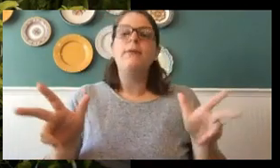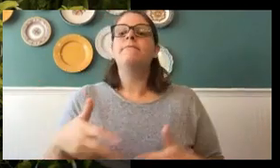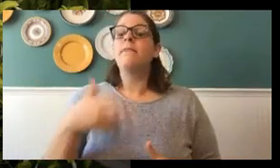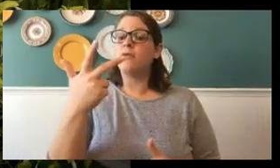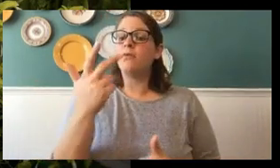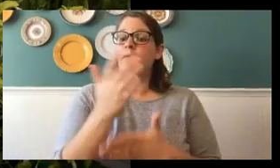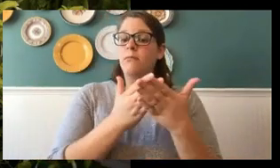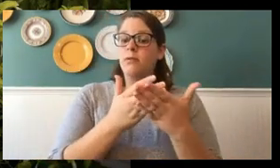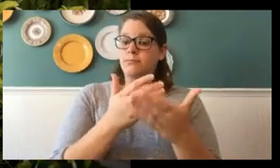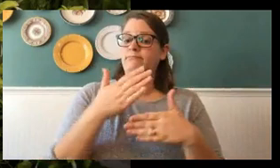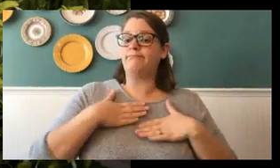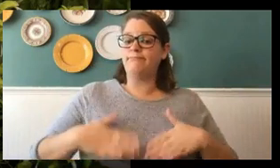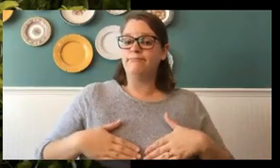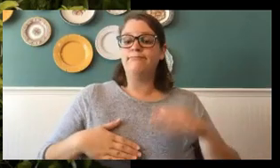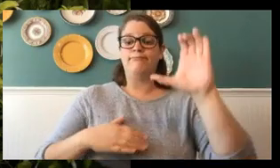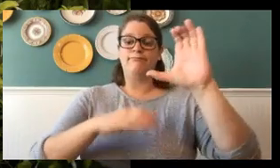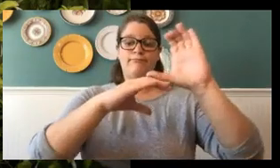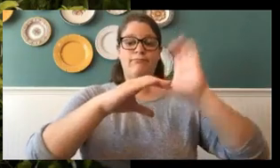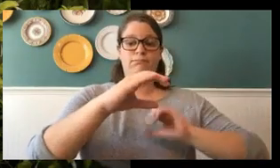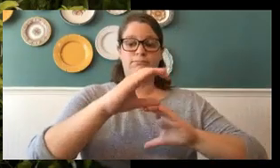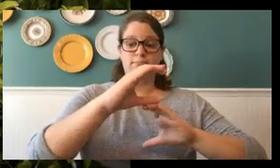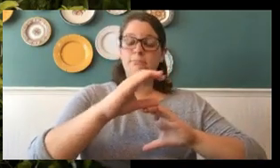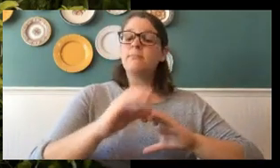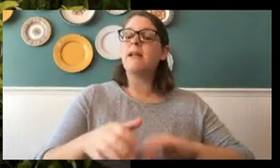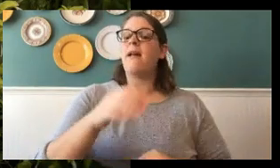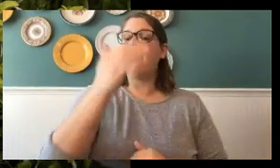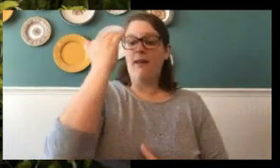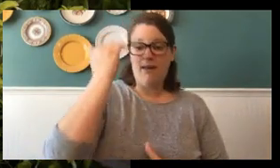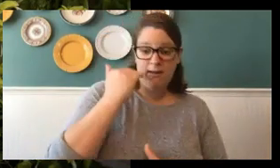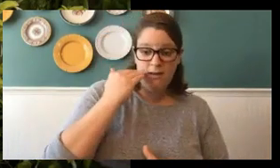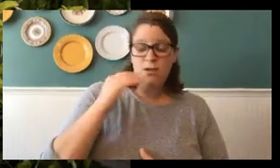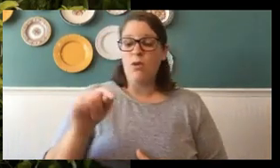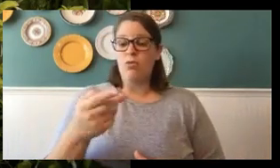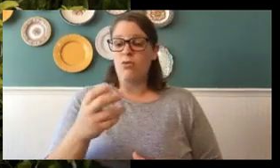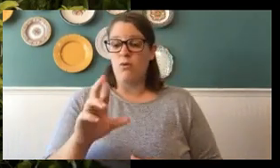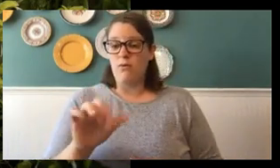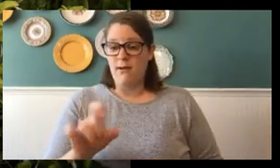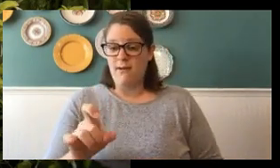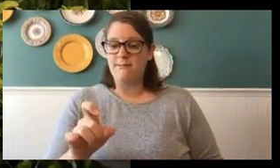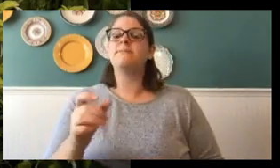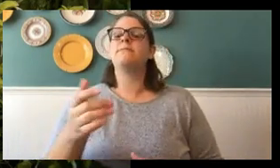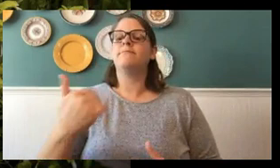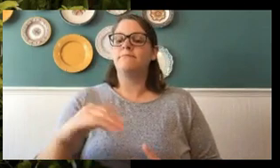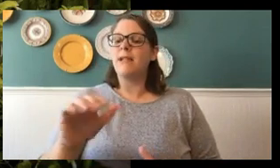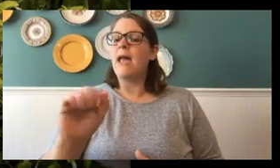head, a thorax, and an abdomen. So, let's go back to my insects on the table.